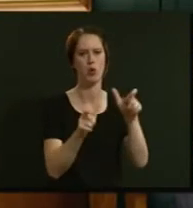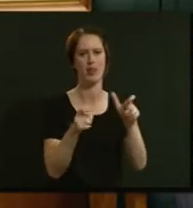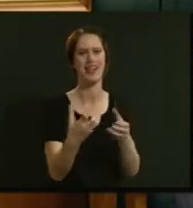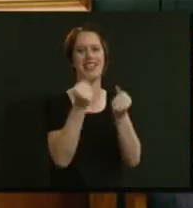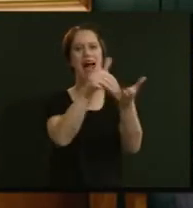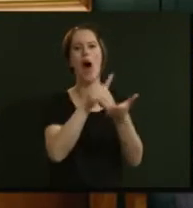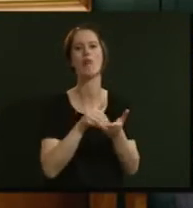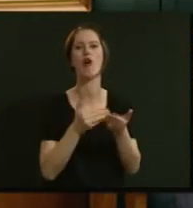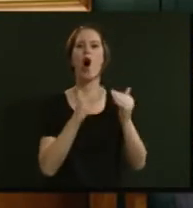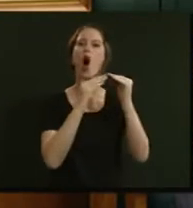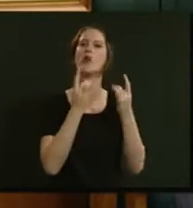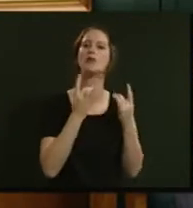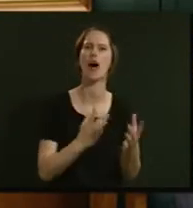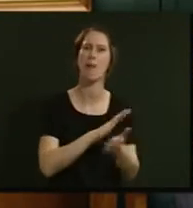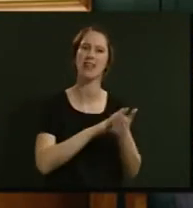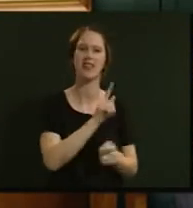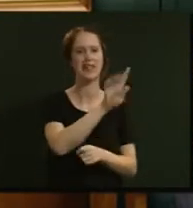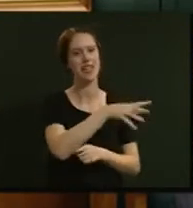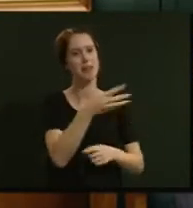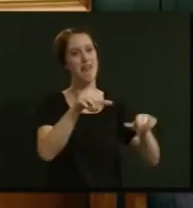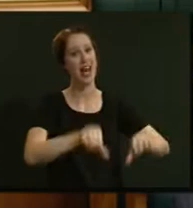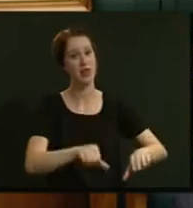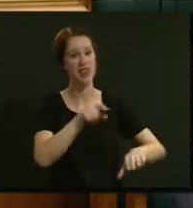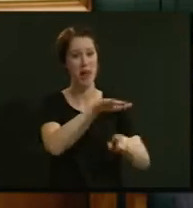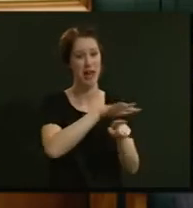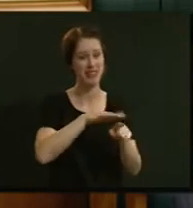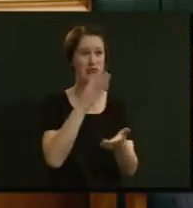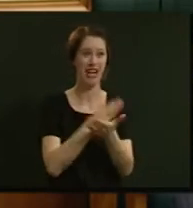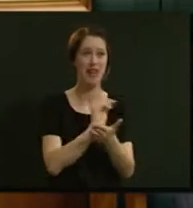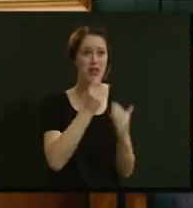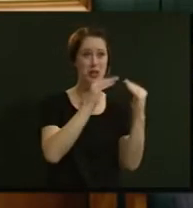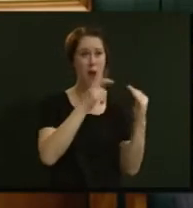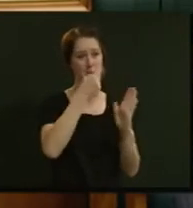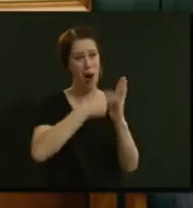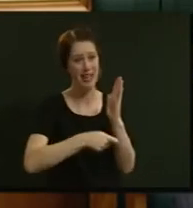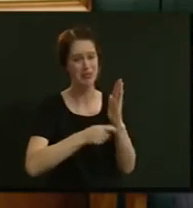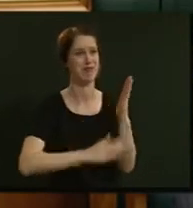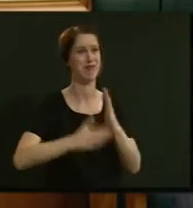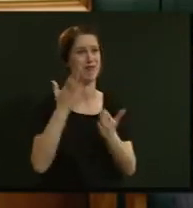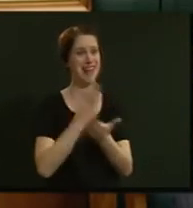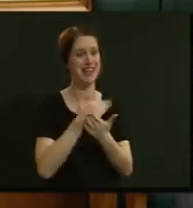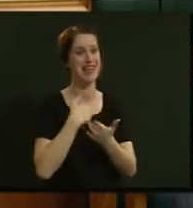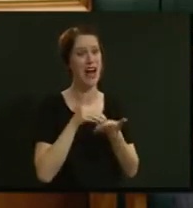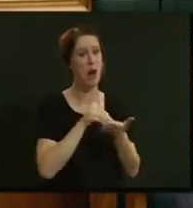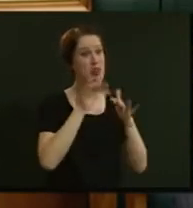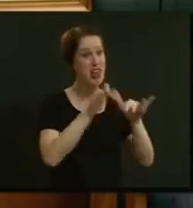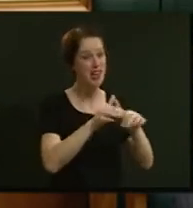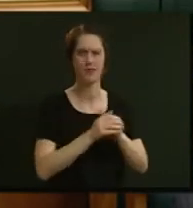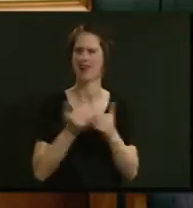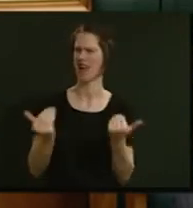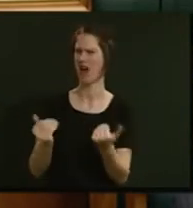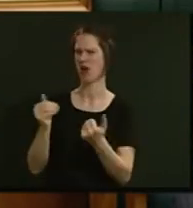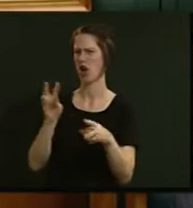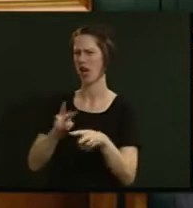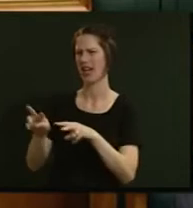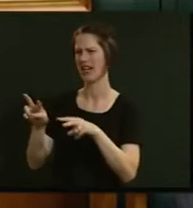HomeStart, that the scheme has failed in the place where first home buyers most need help? The fact that he is now looking at